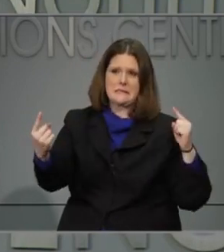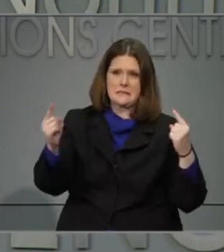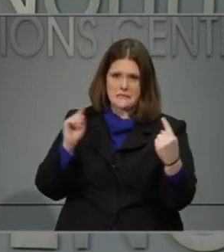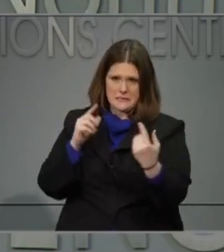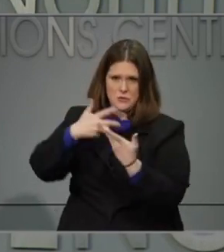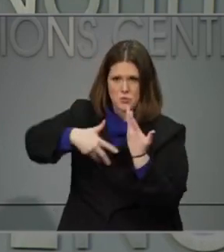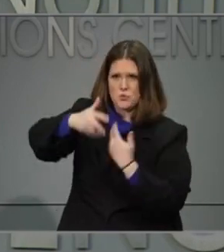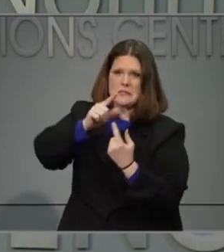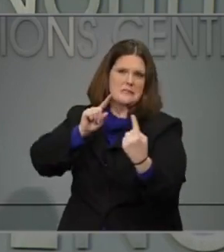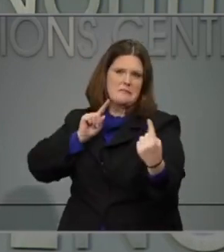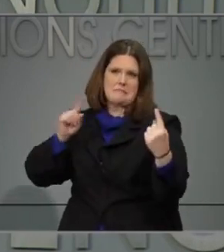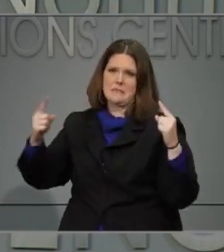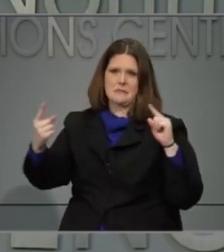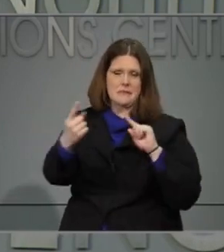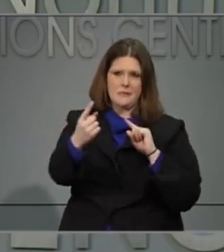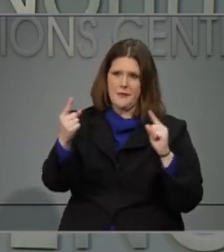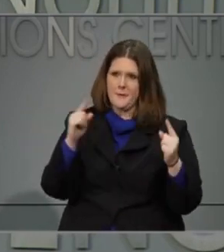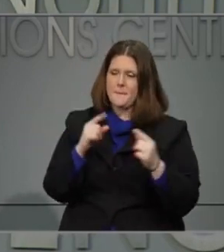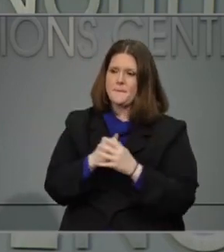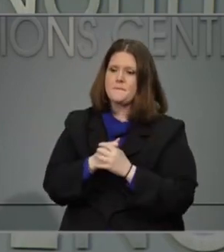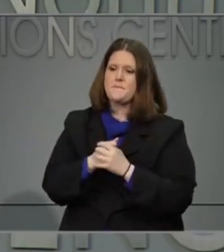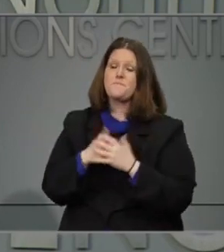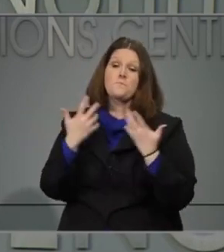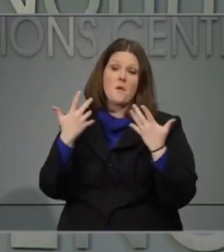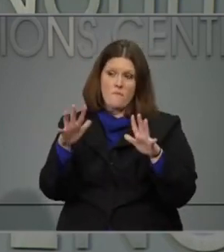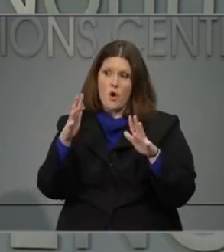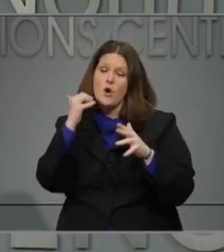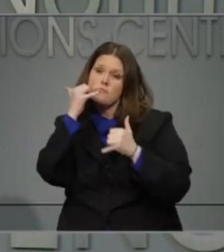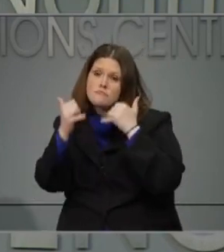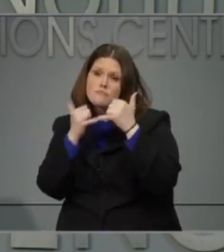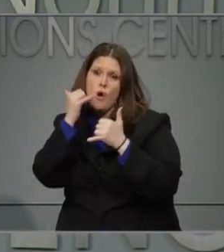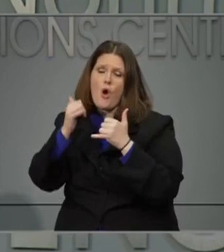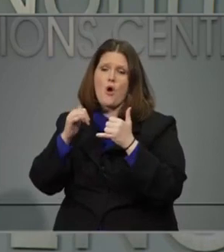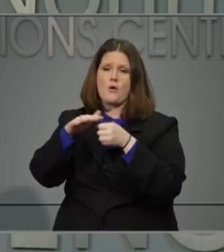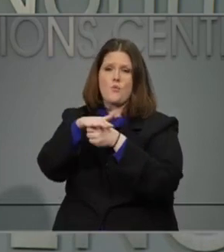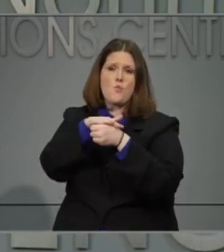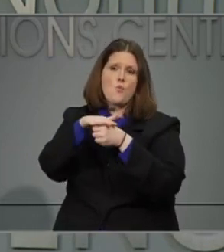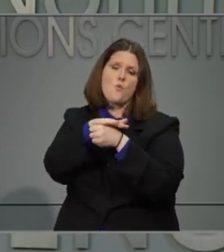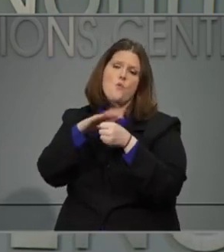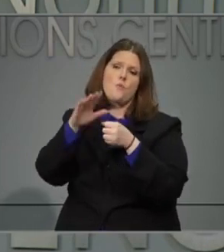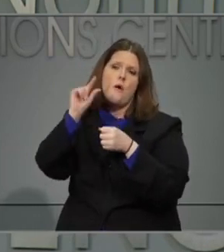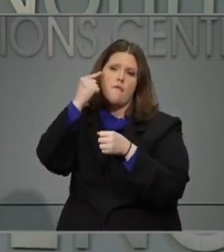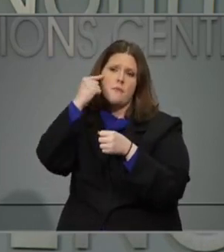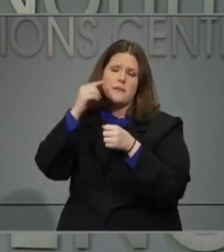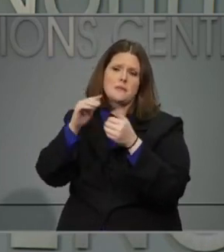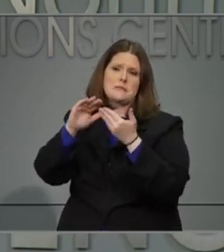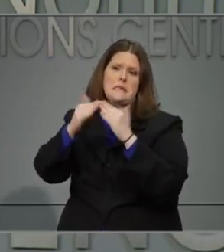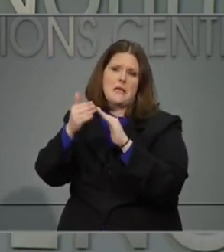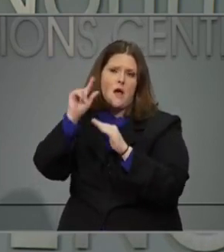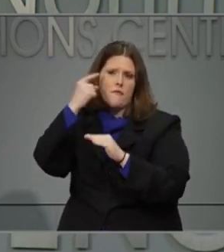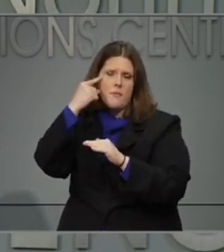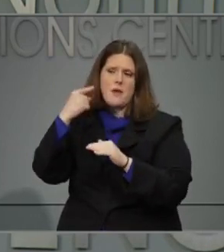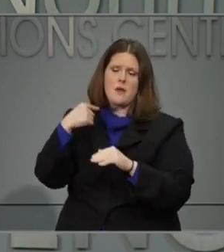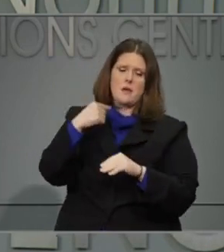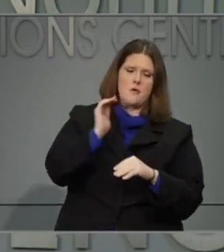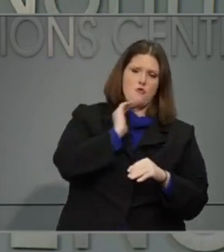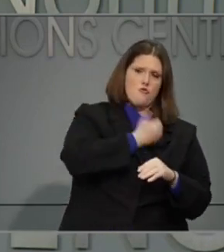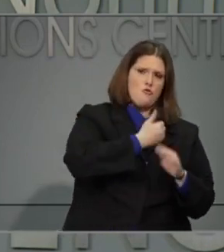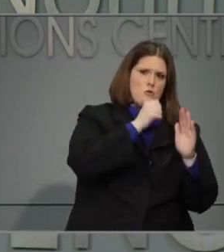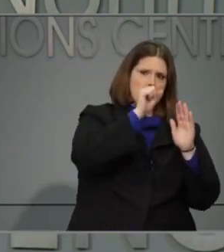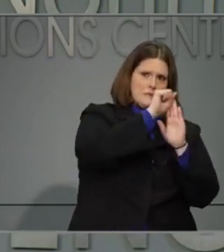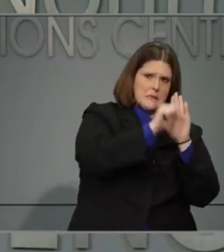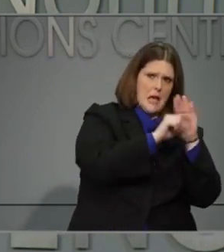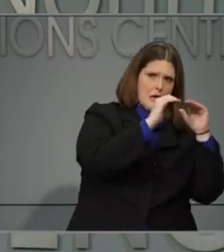we have been on the phone with a lot of our municipalities and our public health people work with theirs and we'll continue to